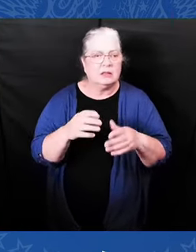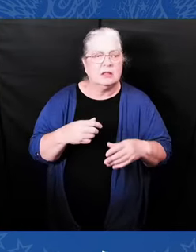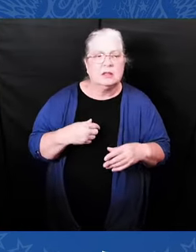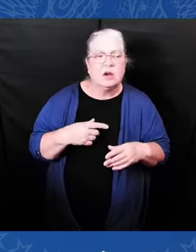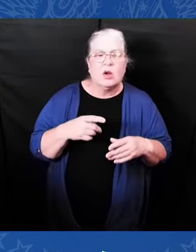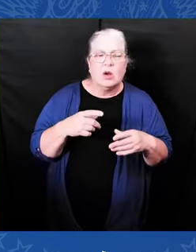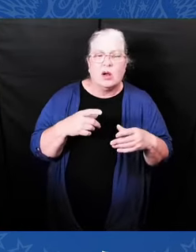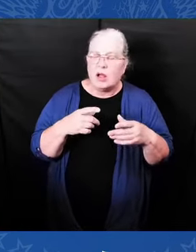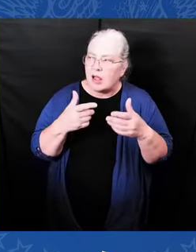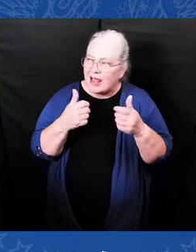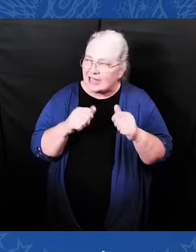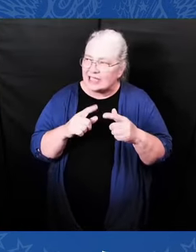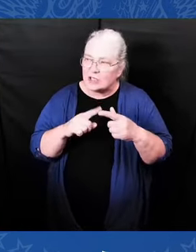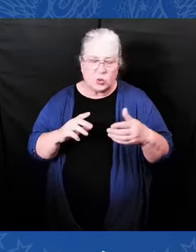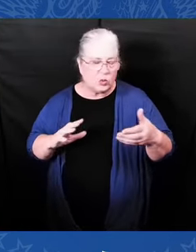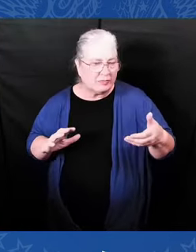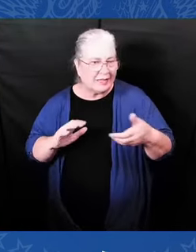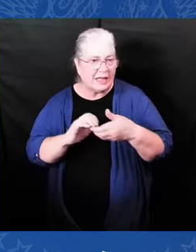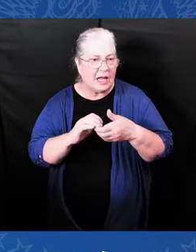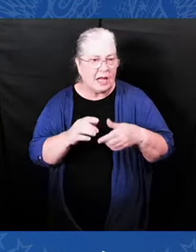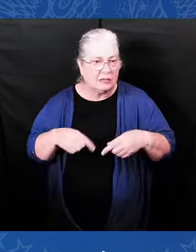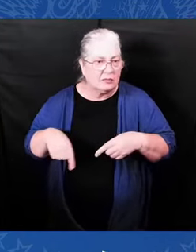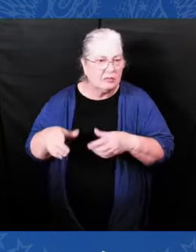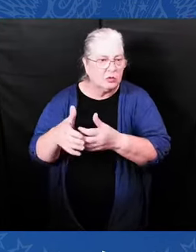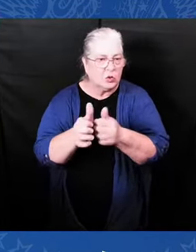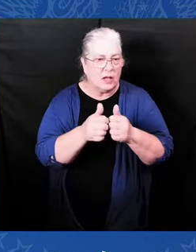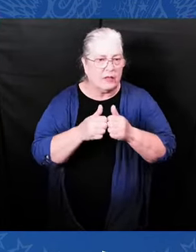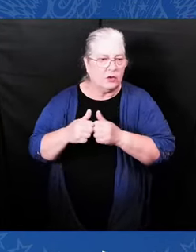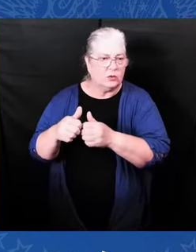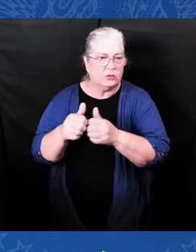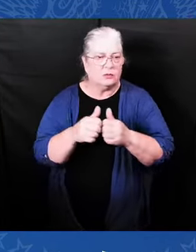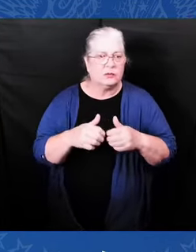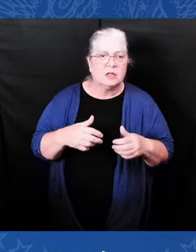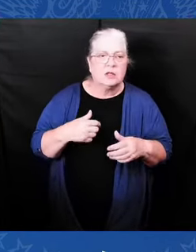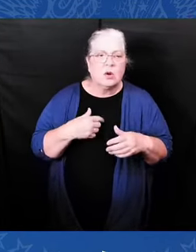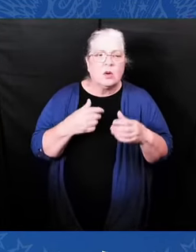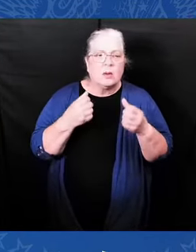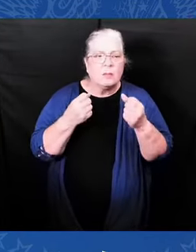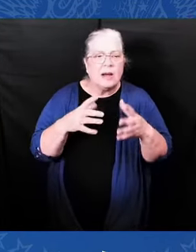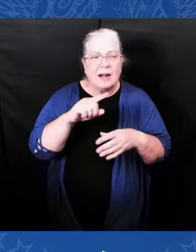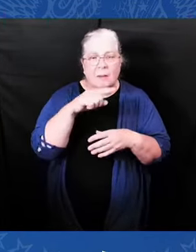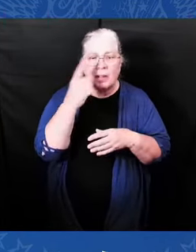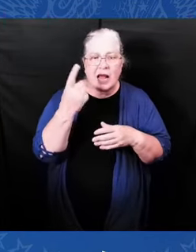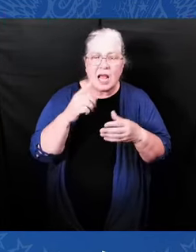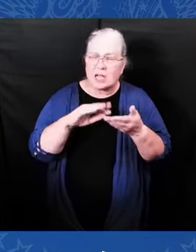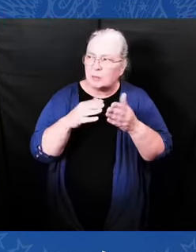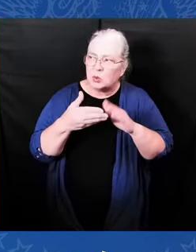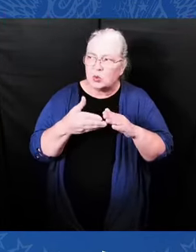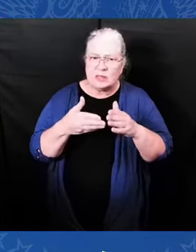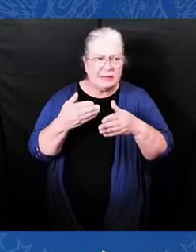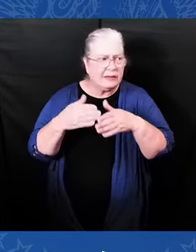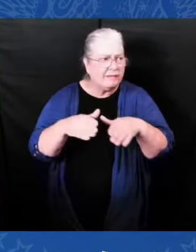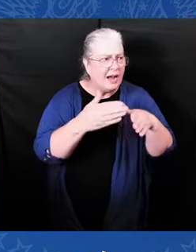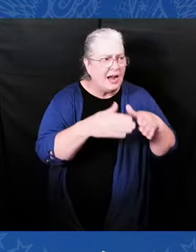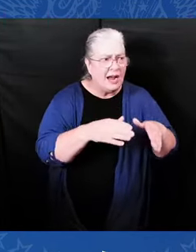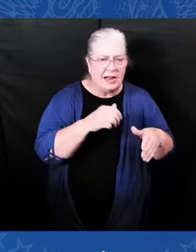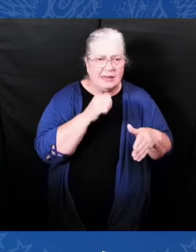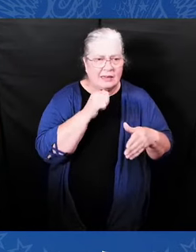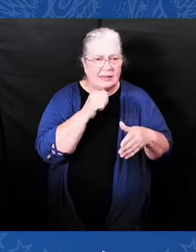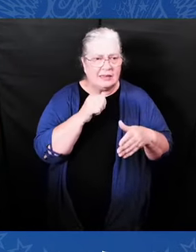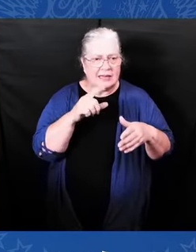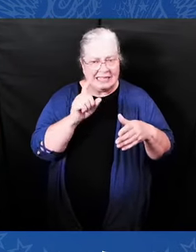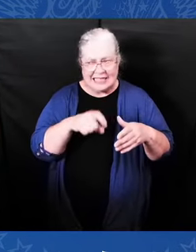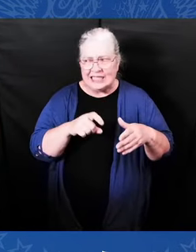They matter in terms of growth. With the American Rescue Plan passed without, I might add, with a single — without a single